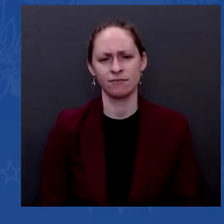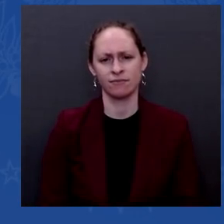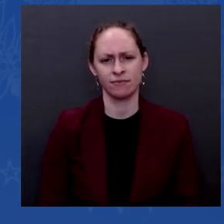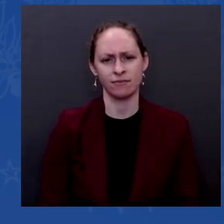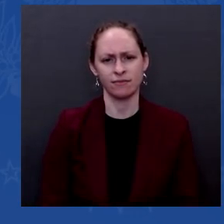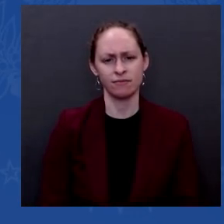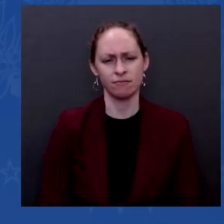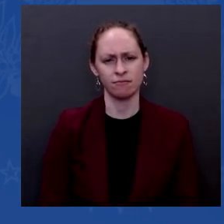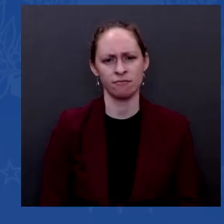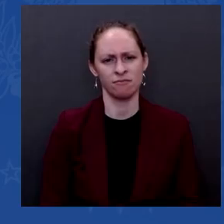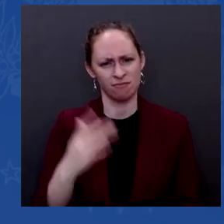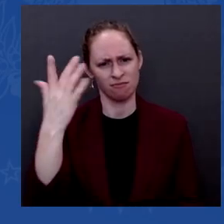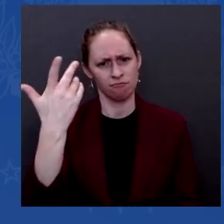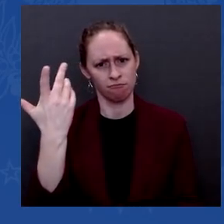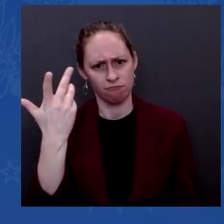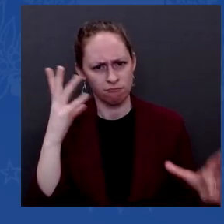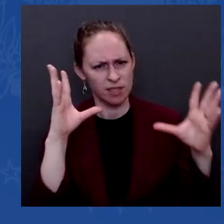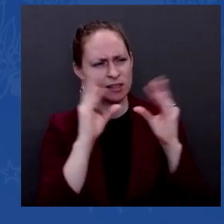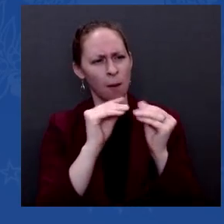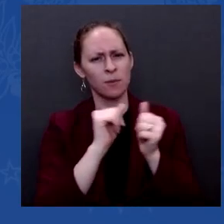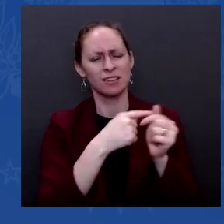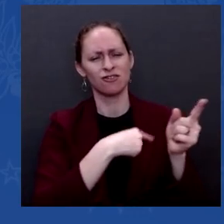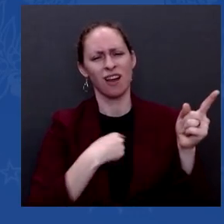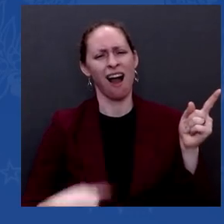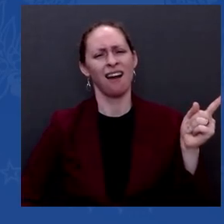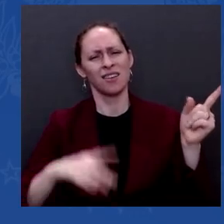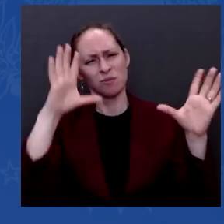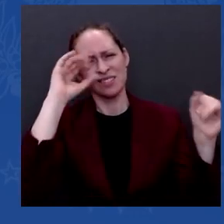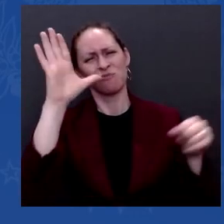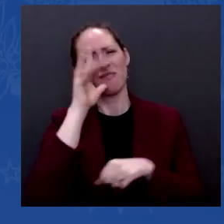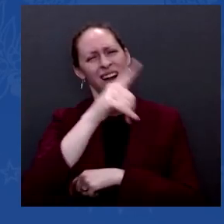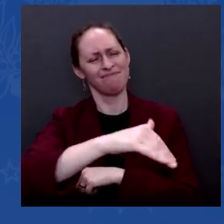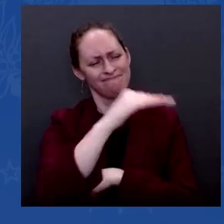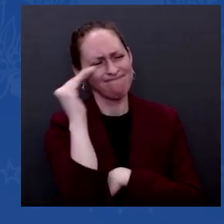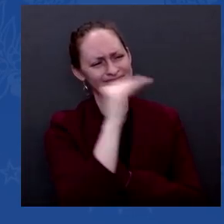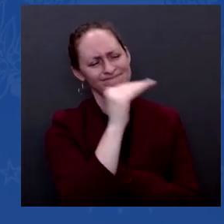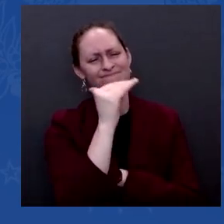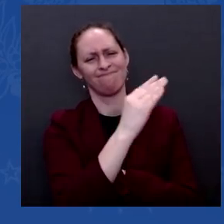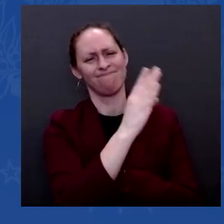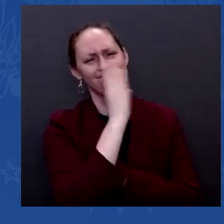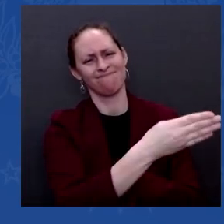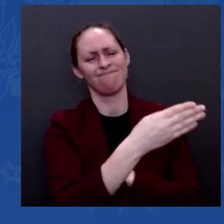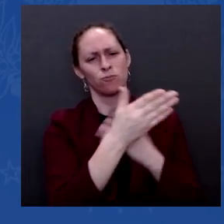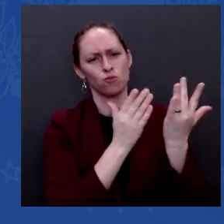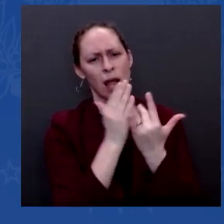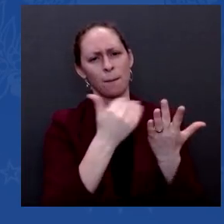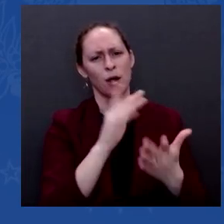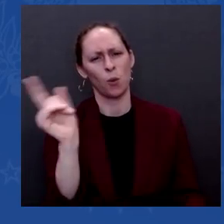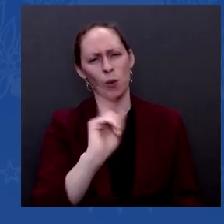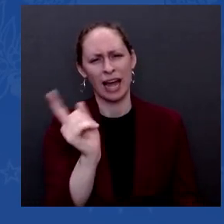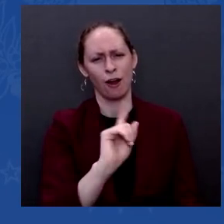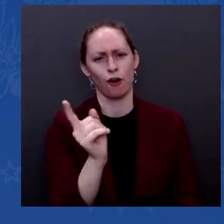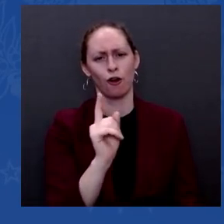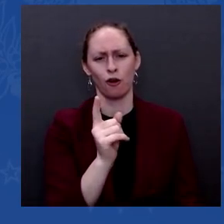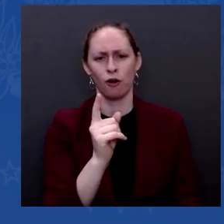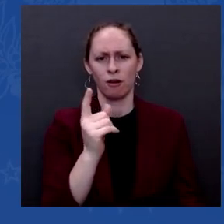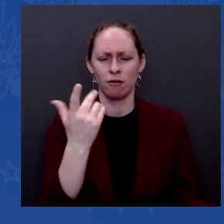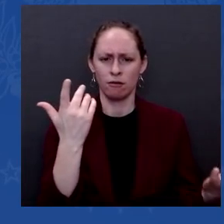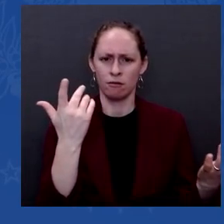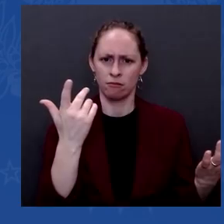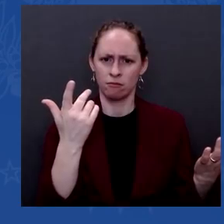transparency and also whether that has anything to do with your son's involvement in an investment firm controlled by Chinese state owned entities.